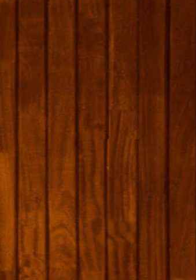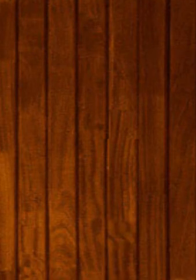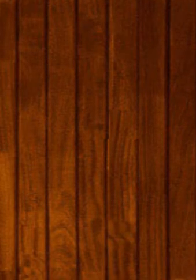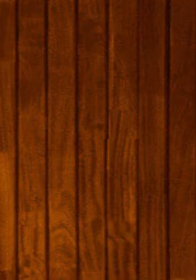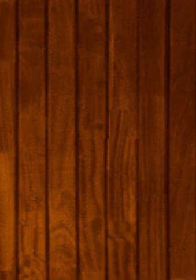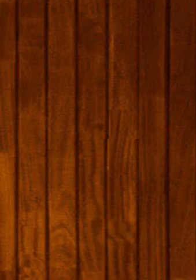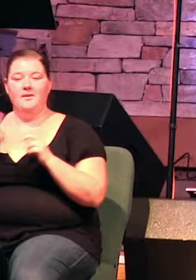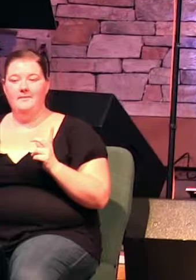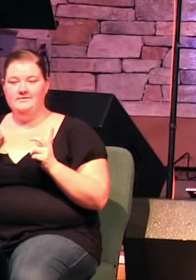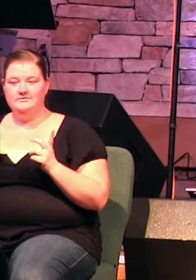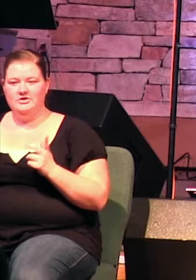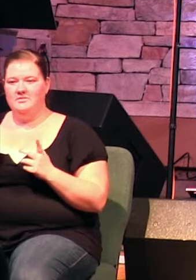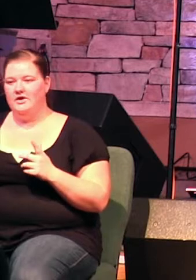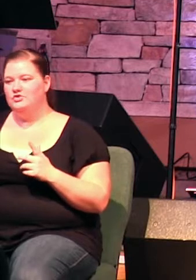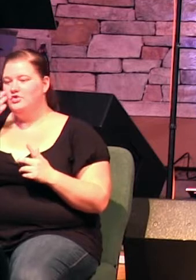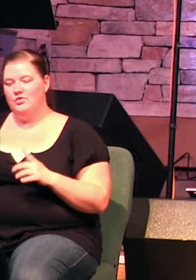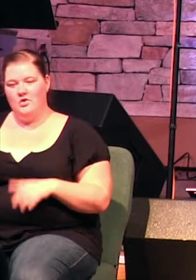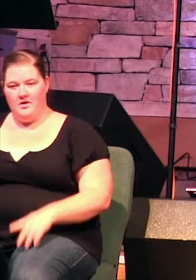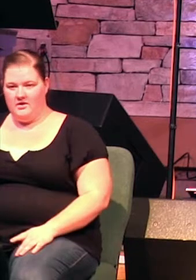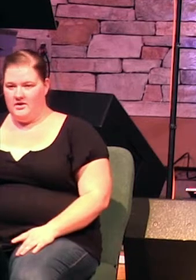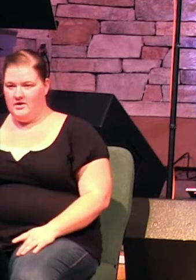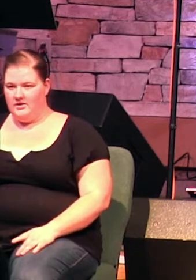but there's something else that you don't know about pastor dave